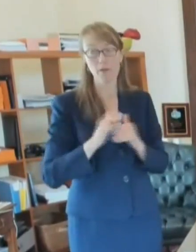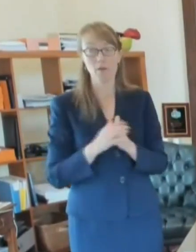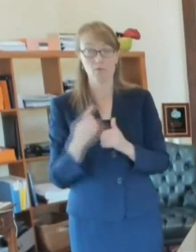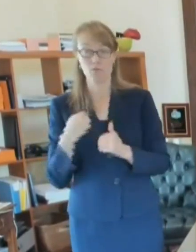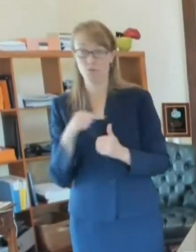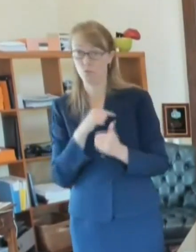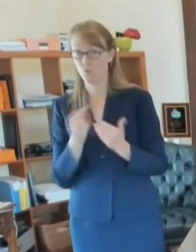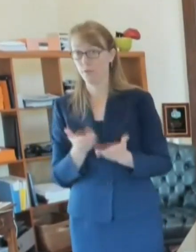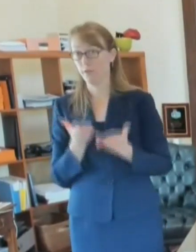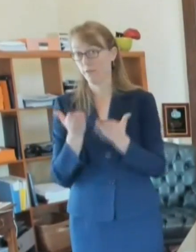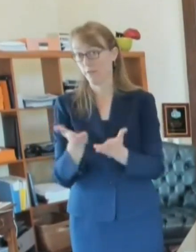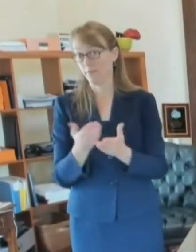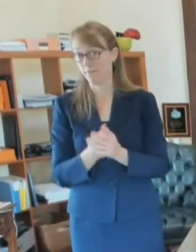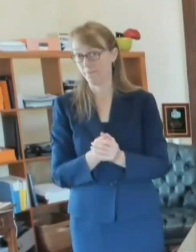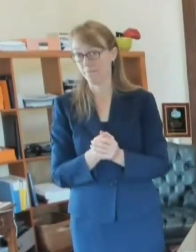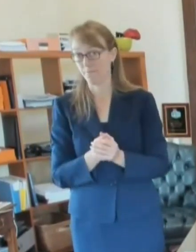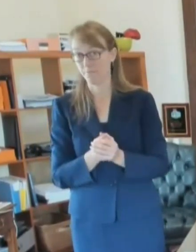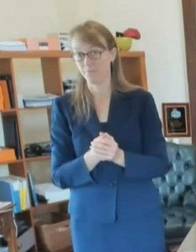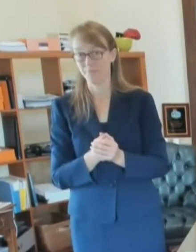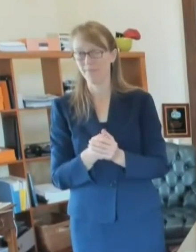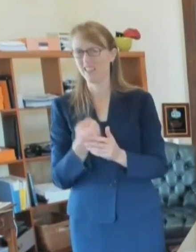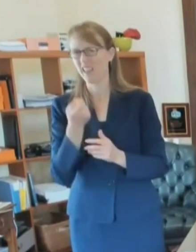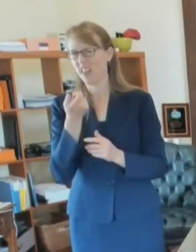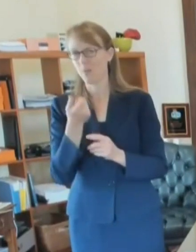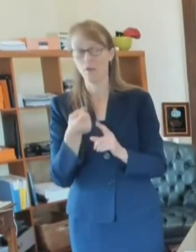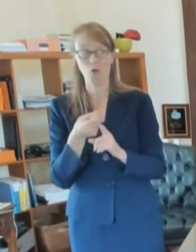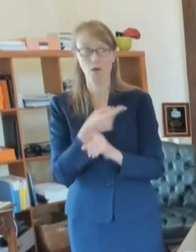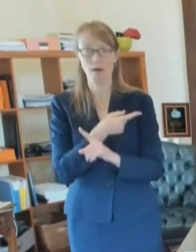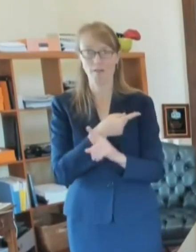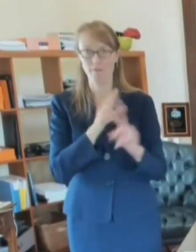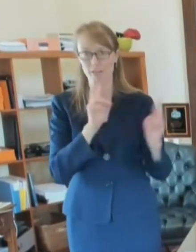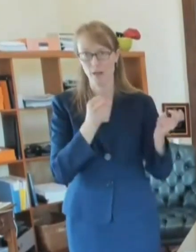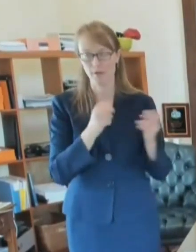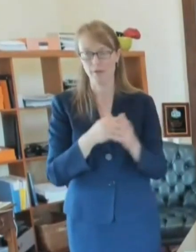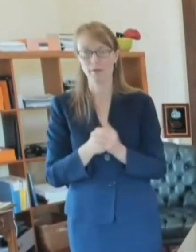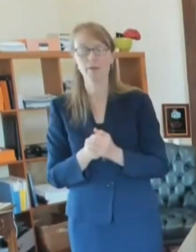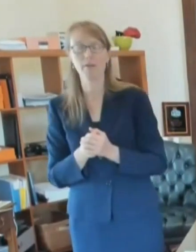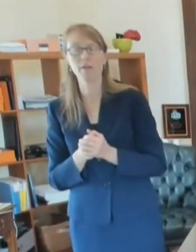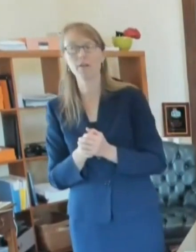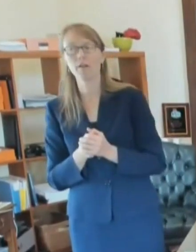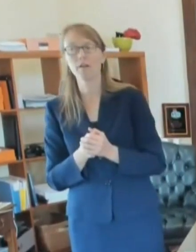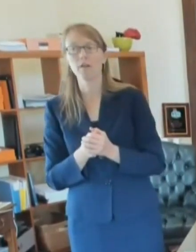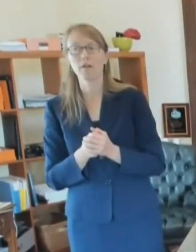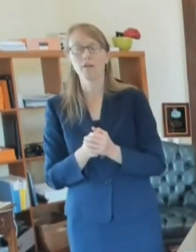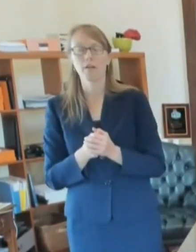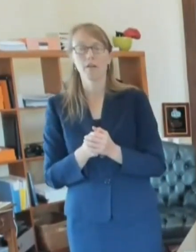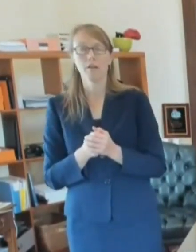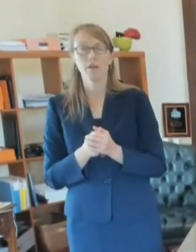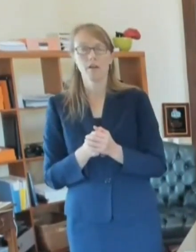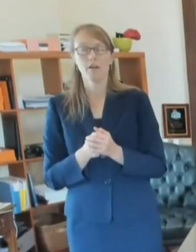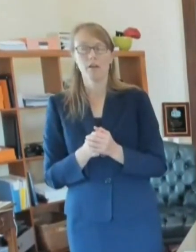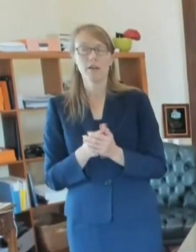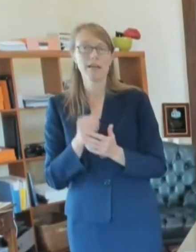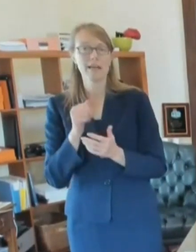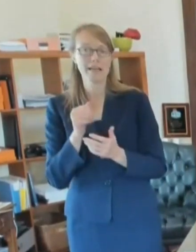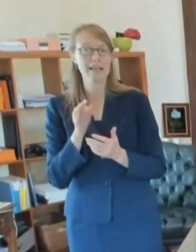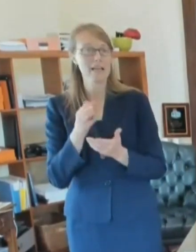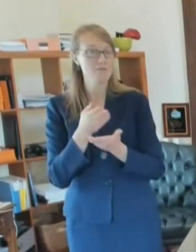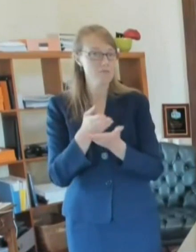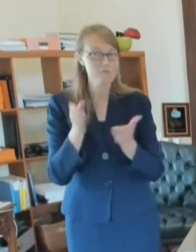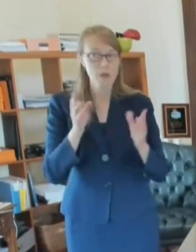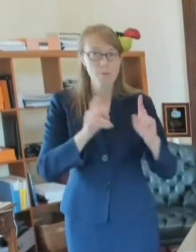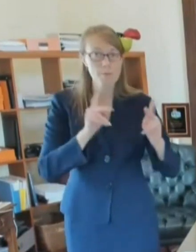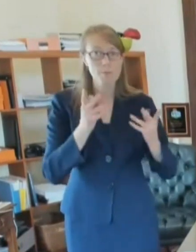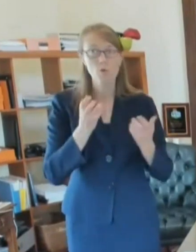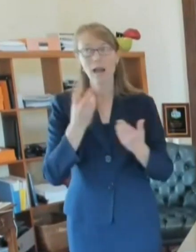recommending, this is off your subject a little bit, but we are recommending that if you have, if you want to go out to a restaurant